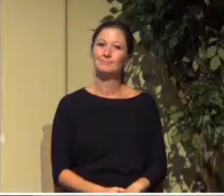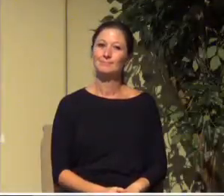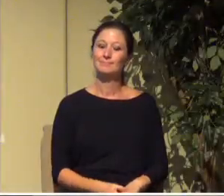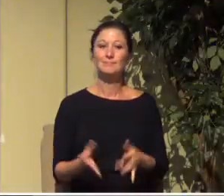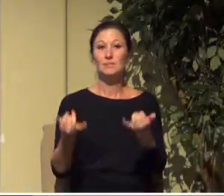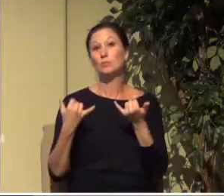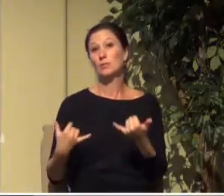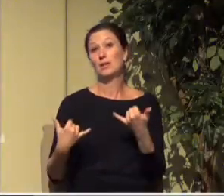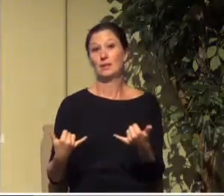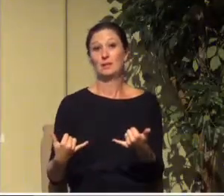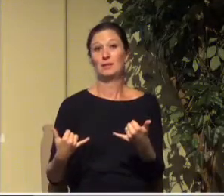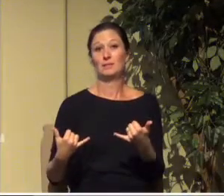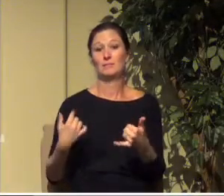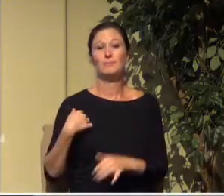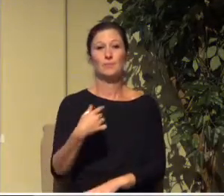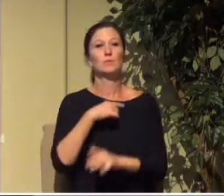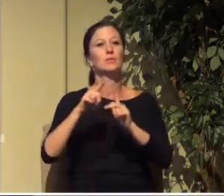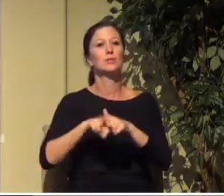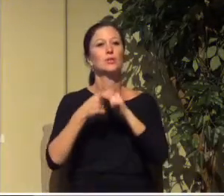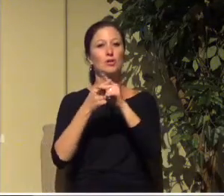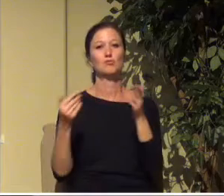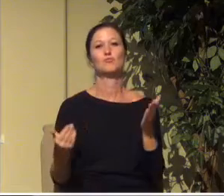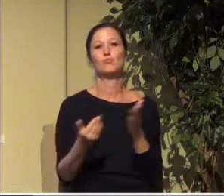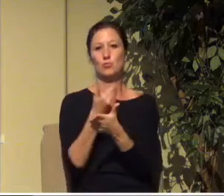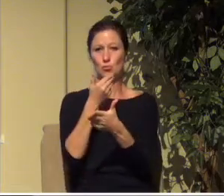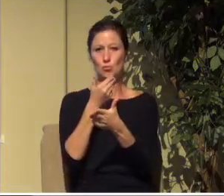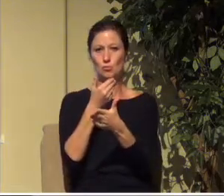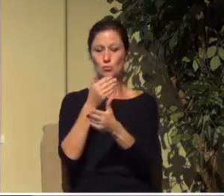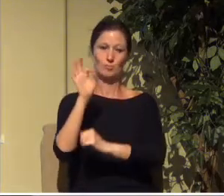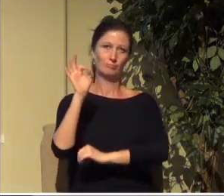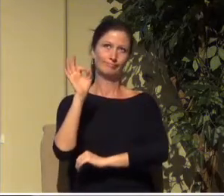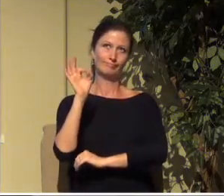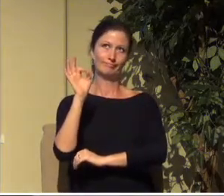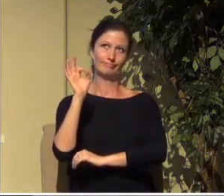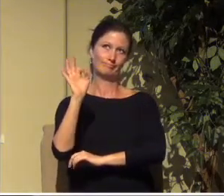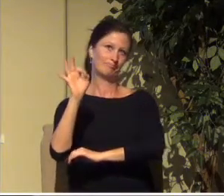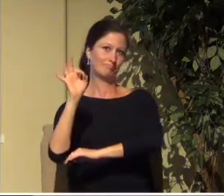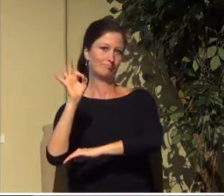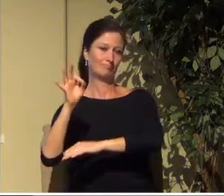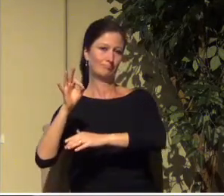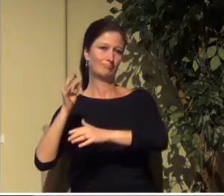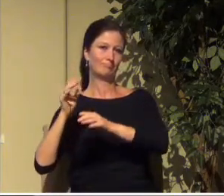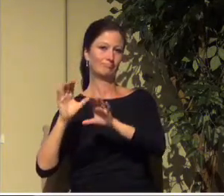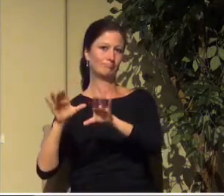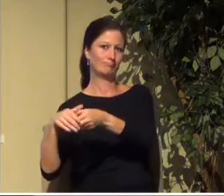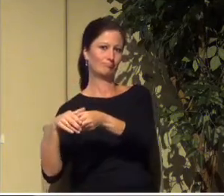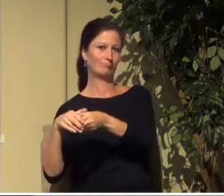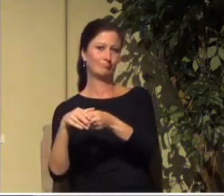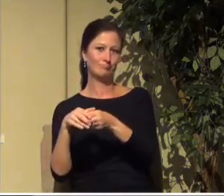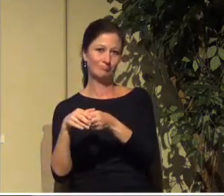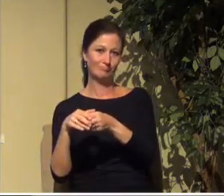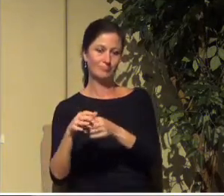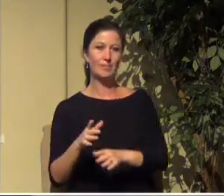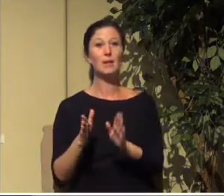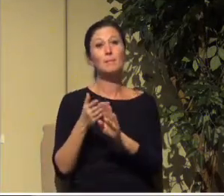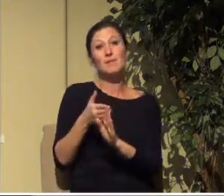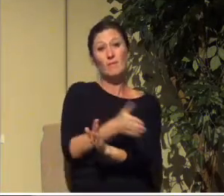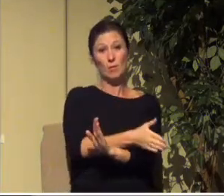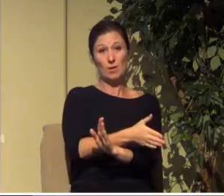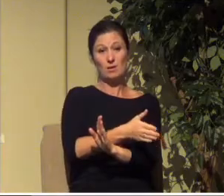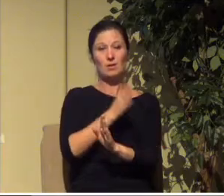Today, we are going to be starting a new sermon series, but before we do, I want to pray.